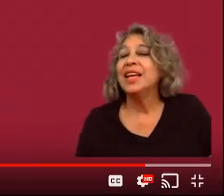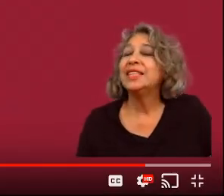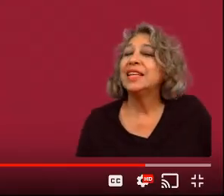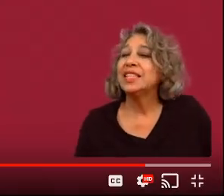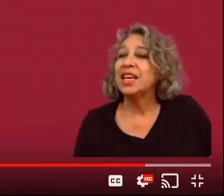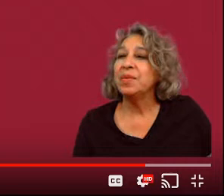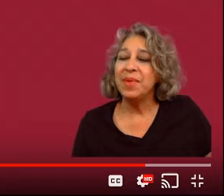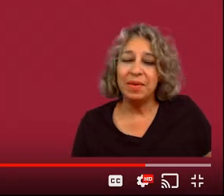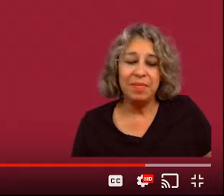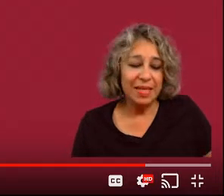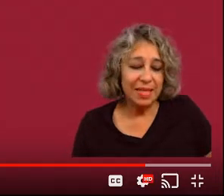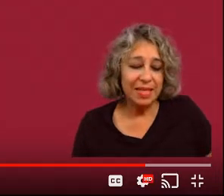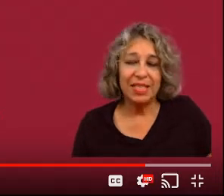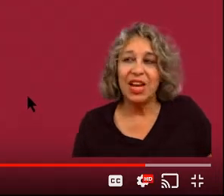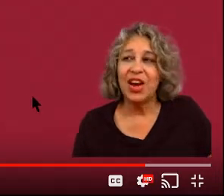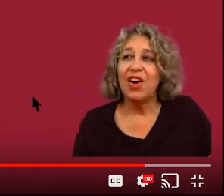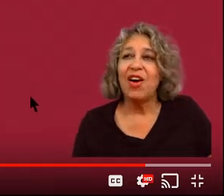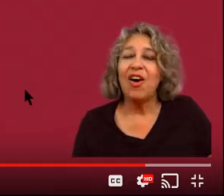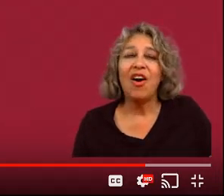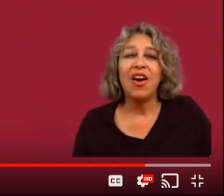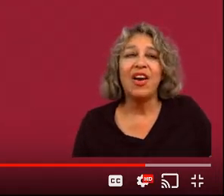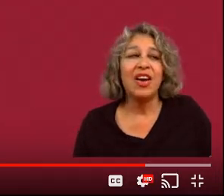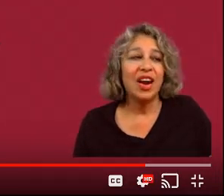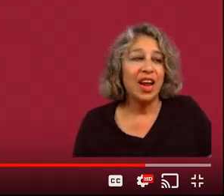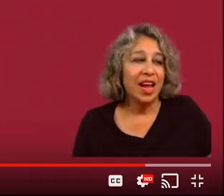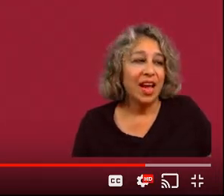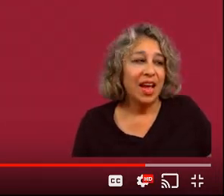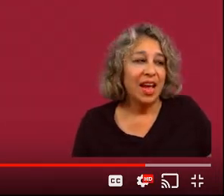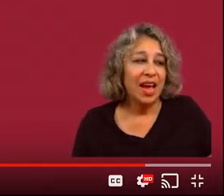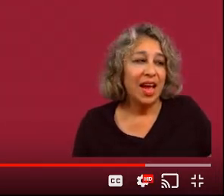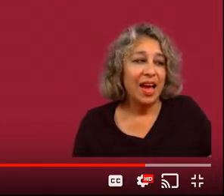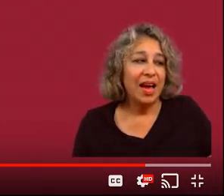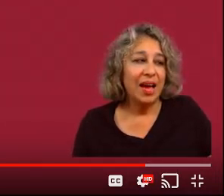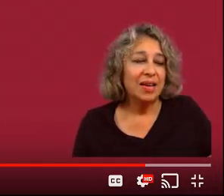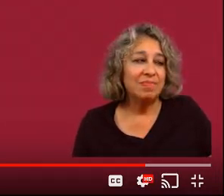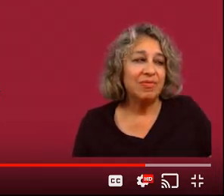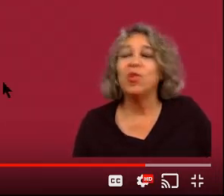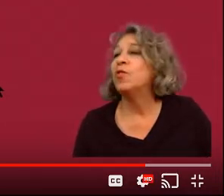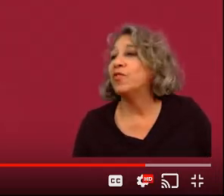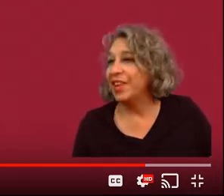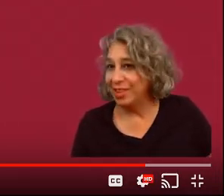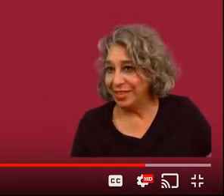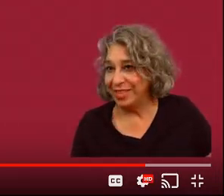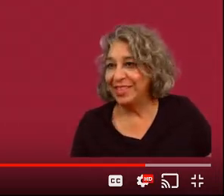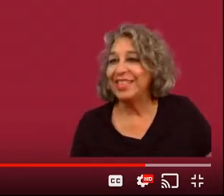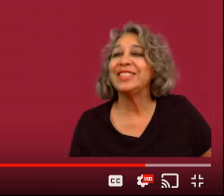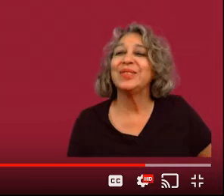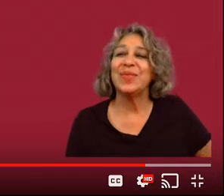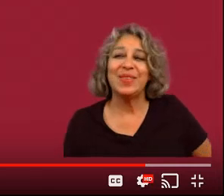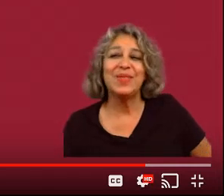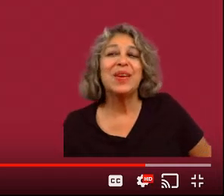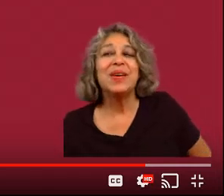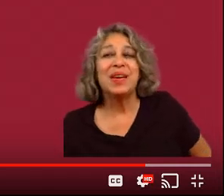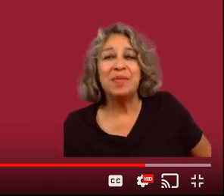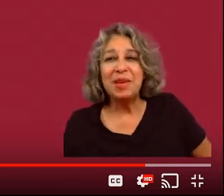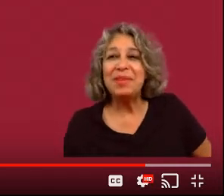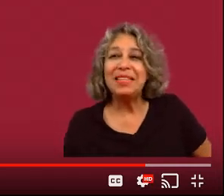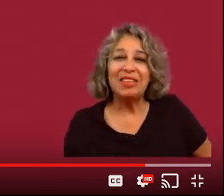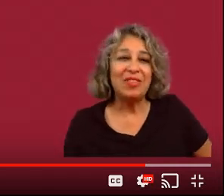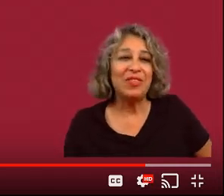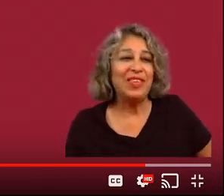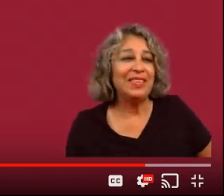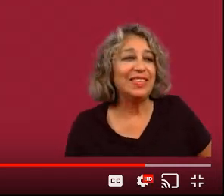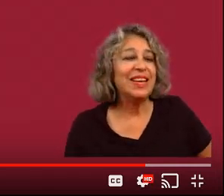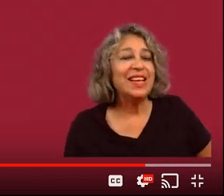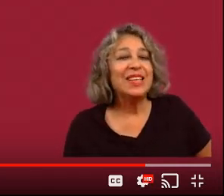he says commitments commitments are um fulfilled that's the word commitments